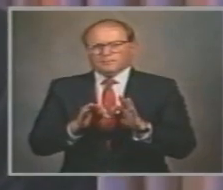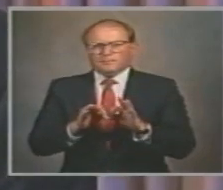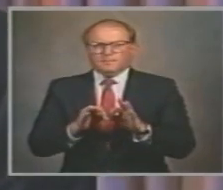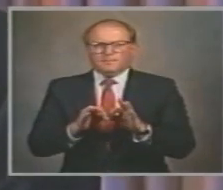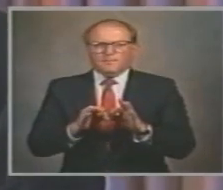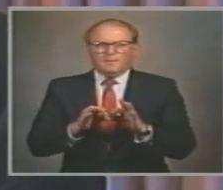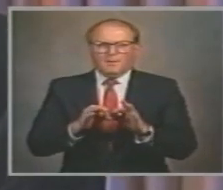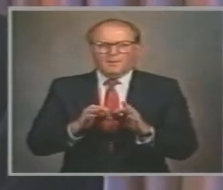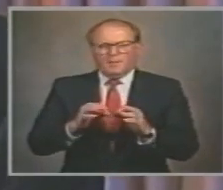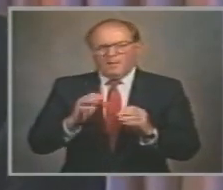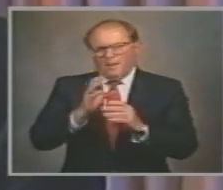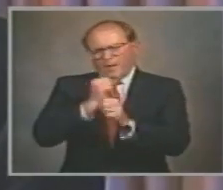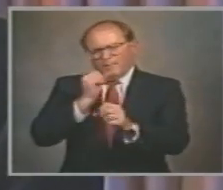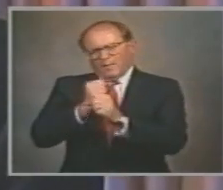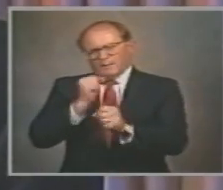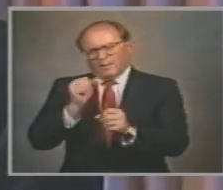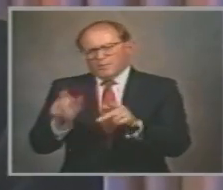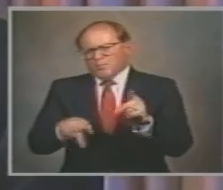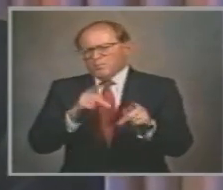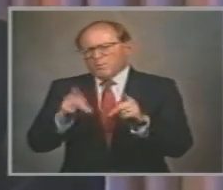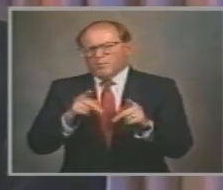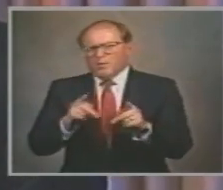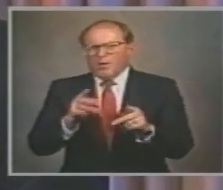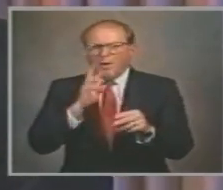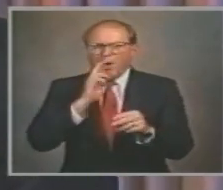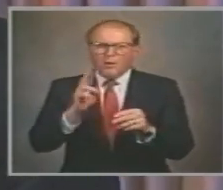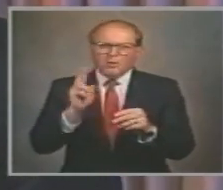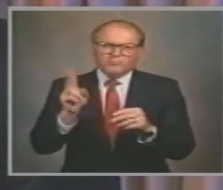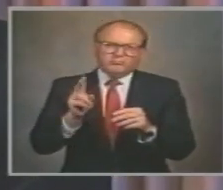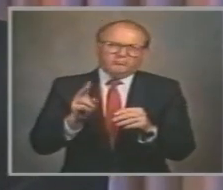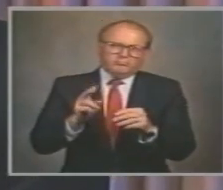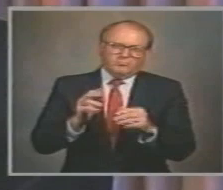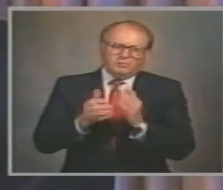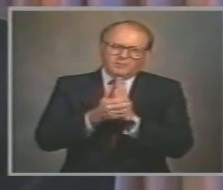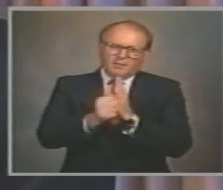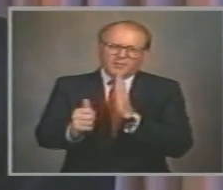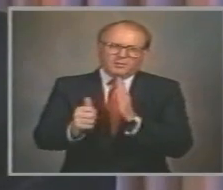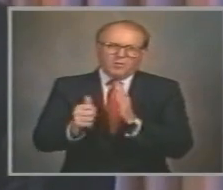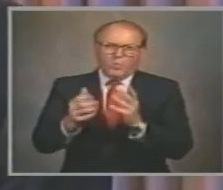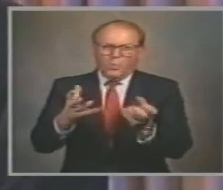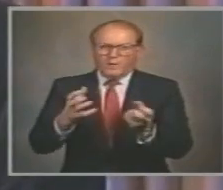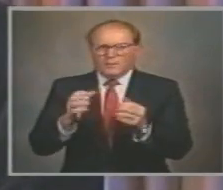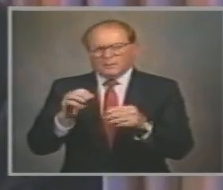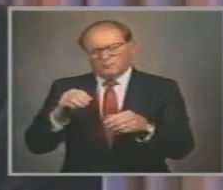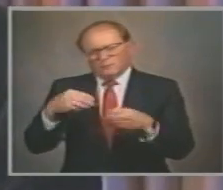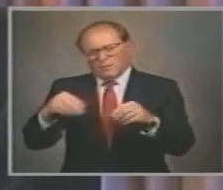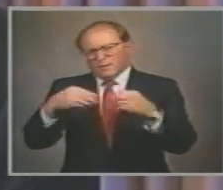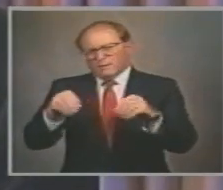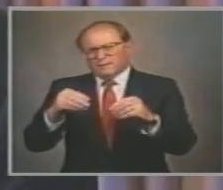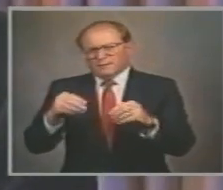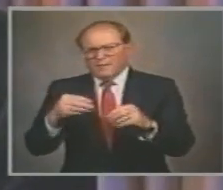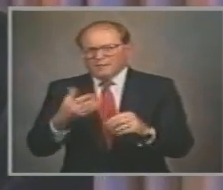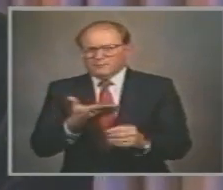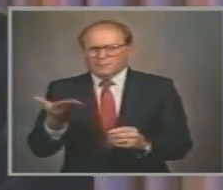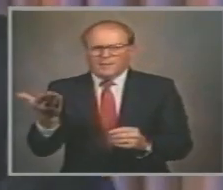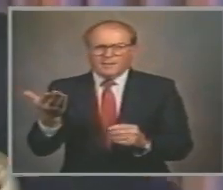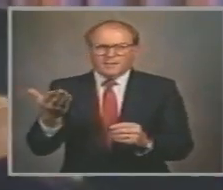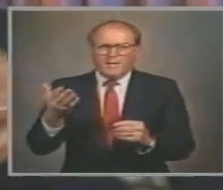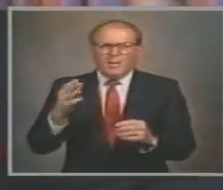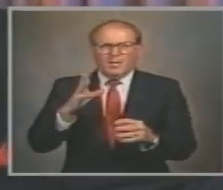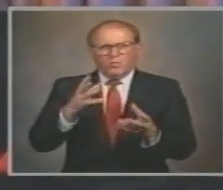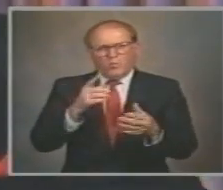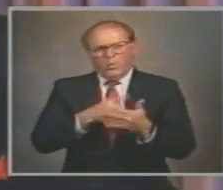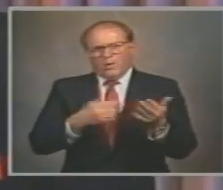Marketing people are skilled At capitalizing on the mood Of the people To sell their products And the current mood In America is To